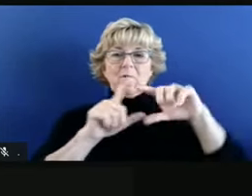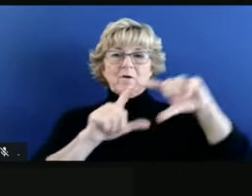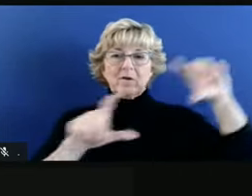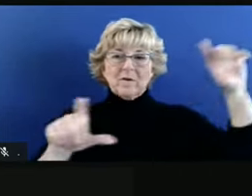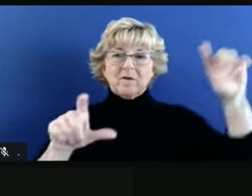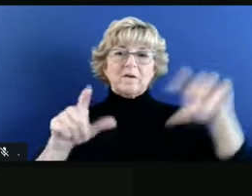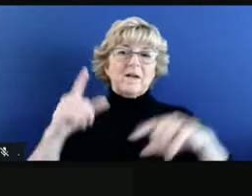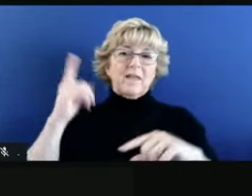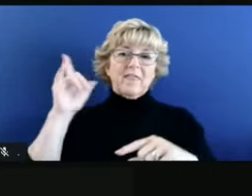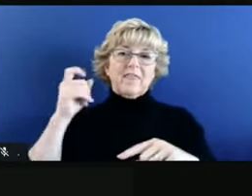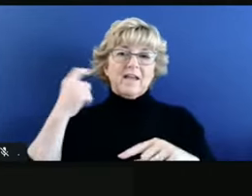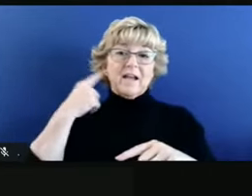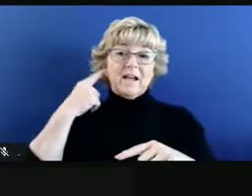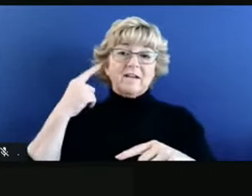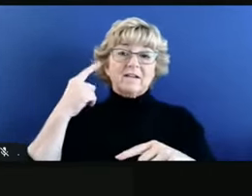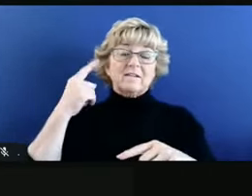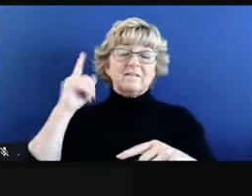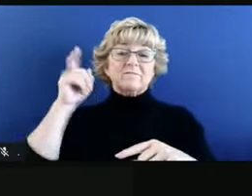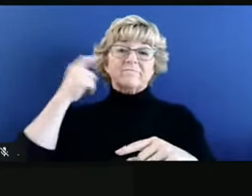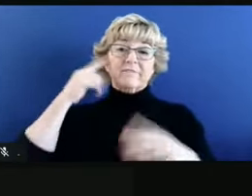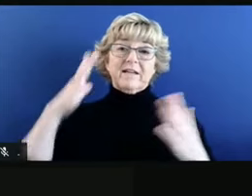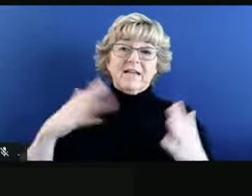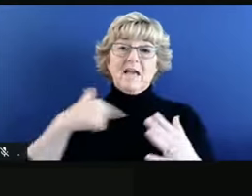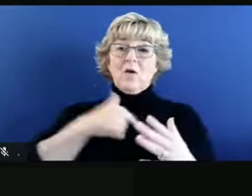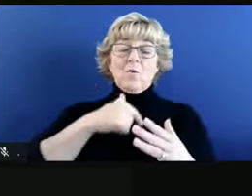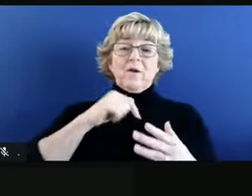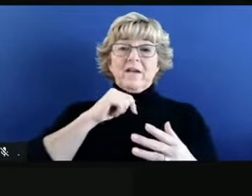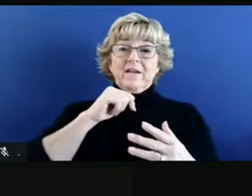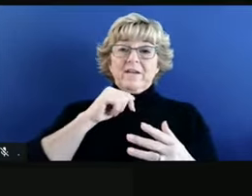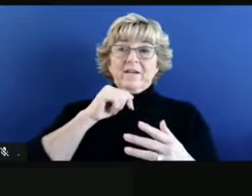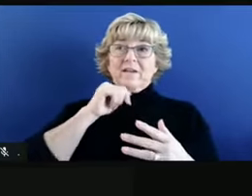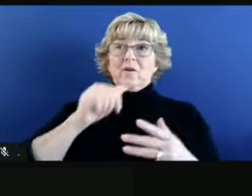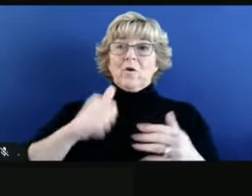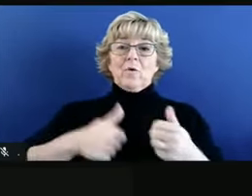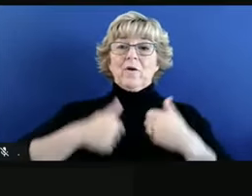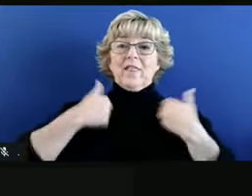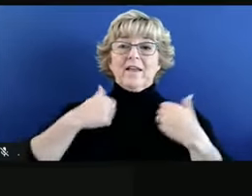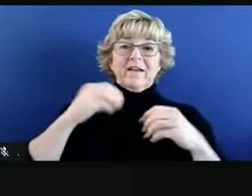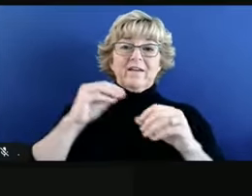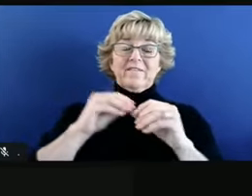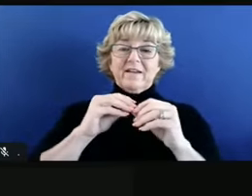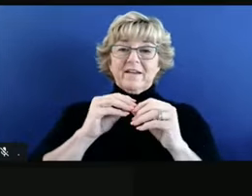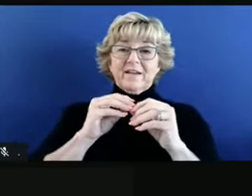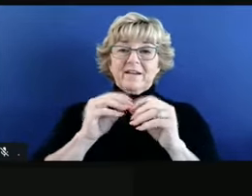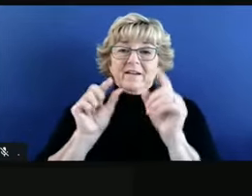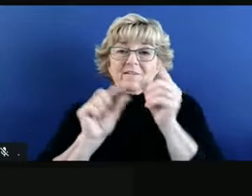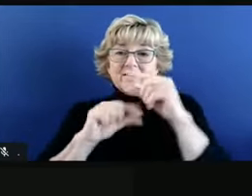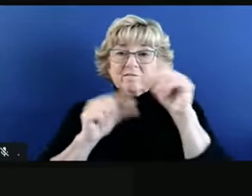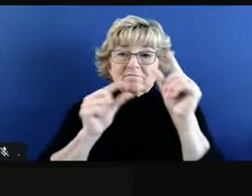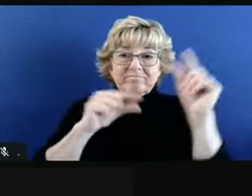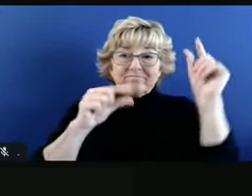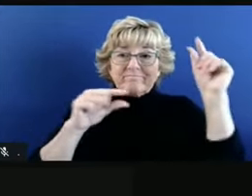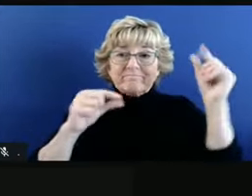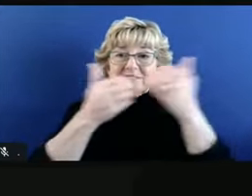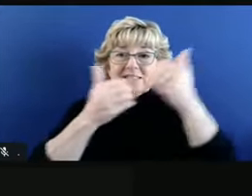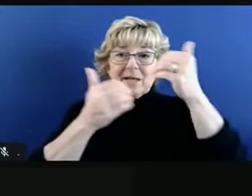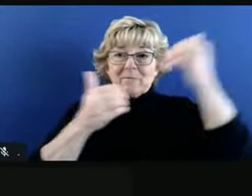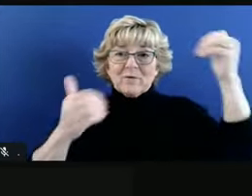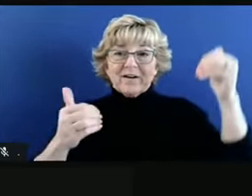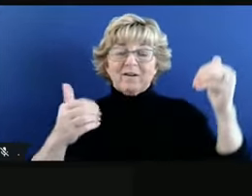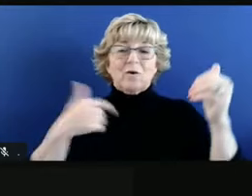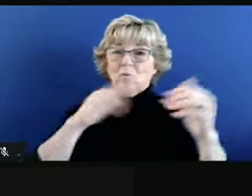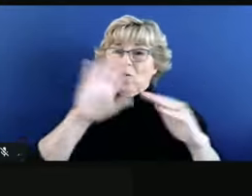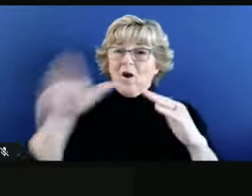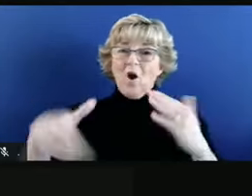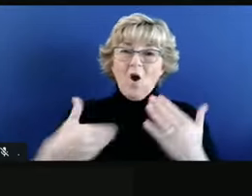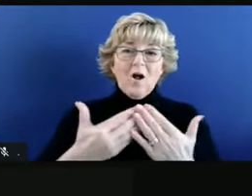says it so eloquently, that we don't live in the aggregate here. That even within Los Angeles that I know quite well, we have